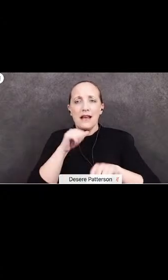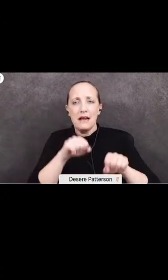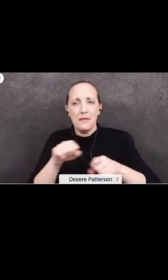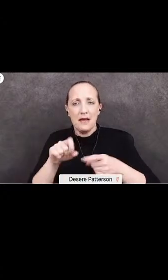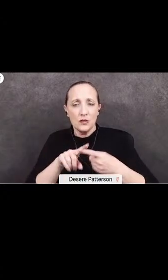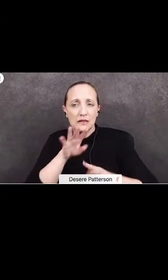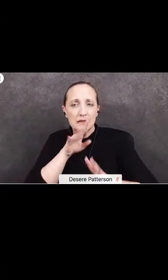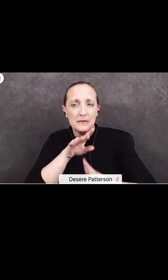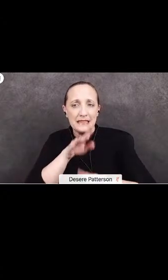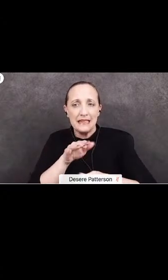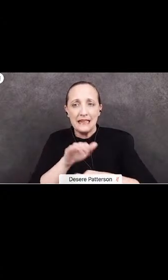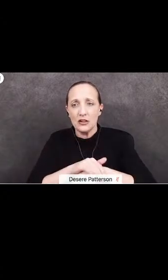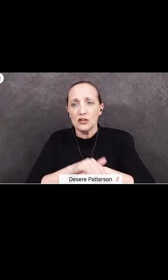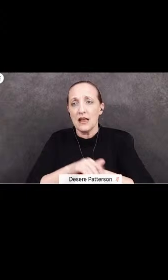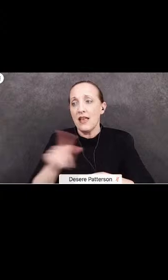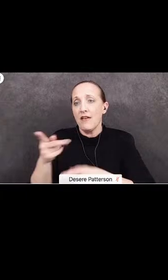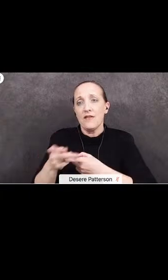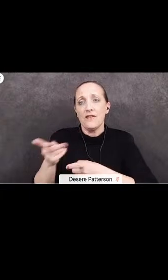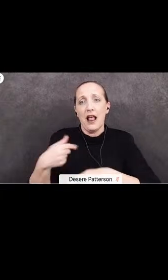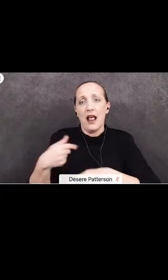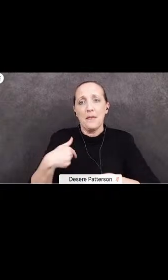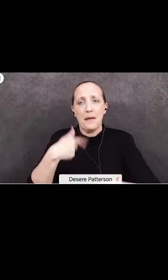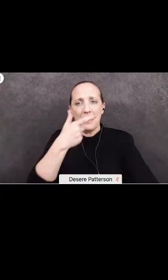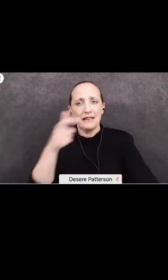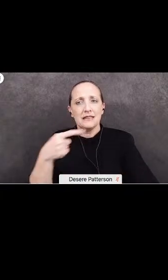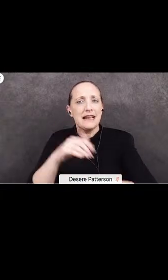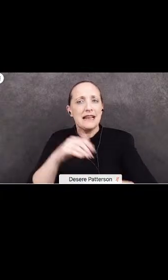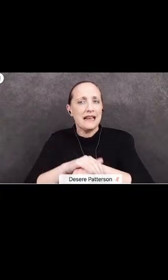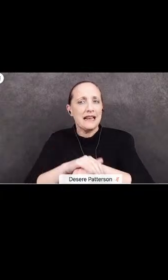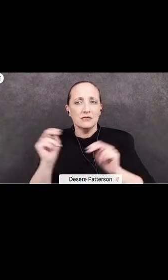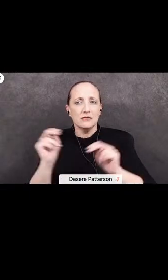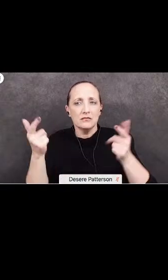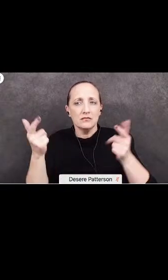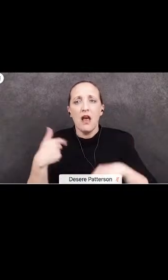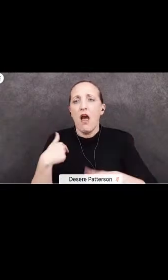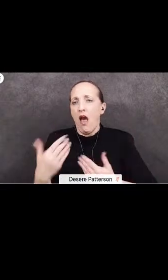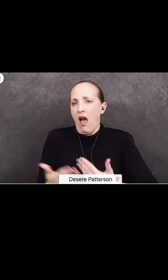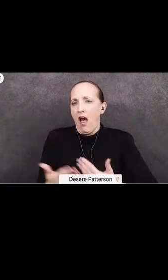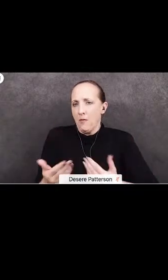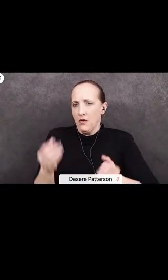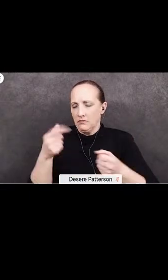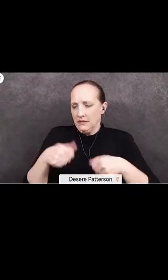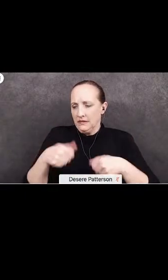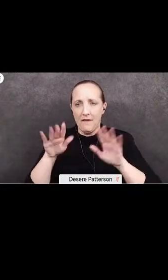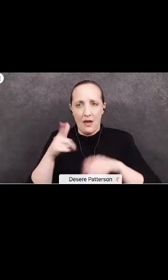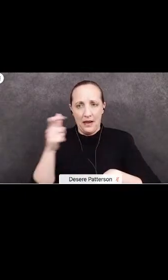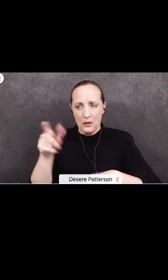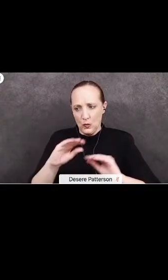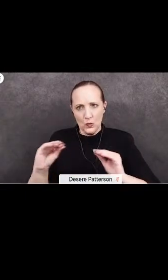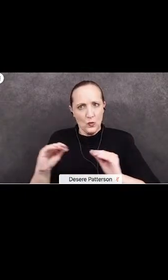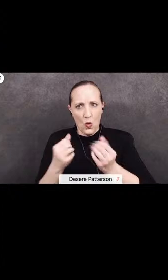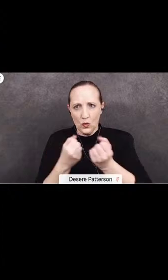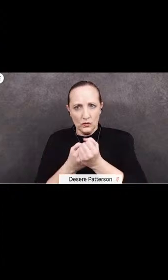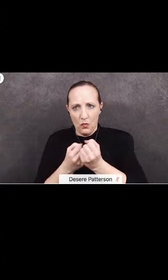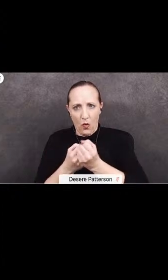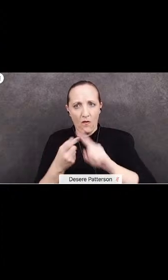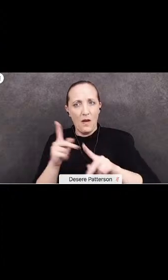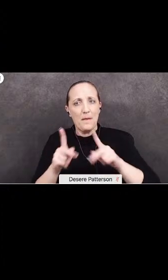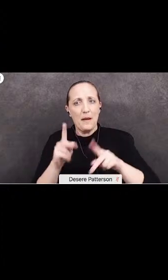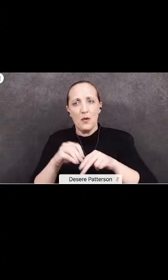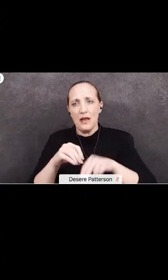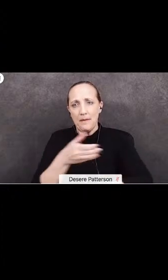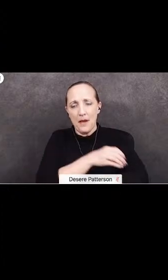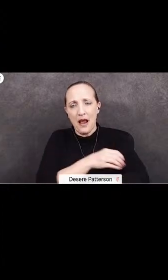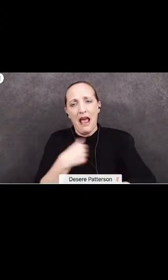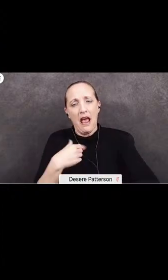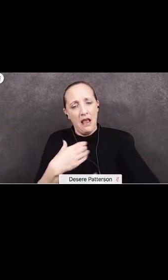who failed me because they said my English was not good. I almost gave up because I did not have the support of people and power. I had complained that